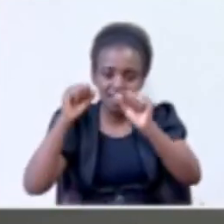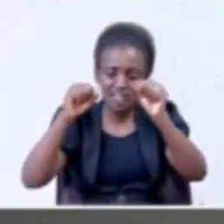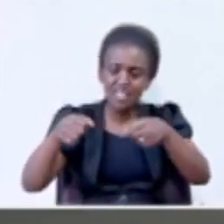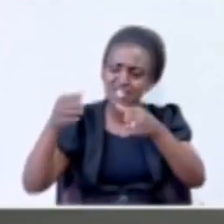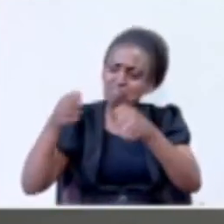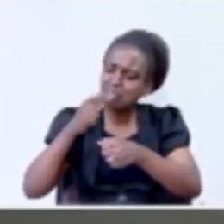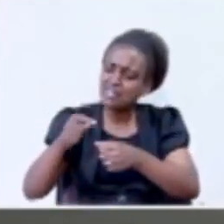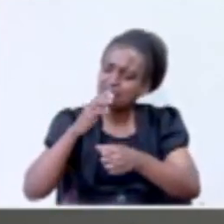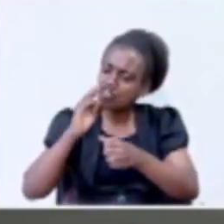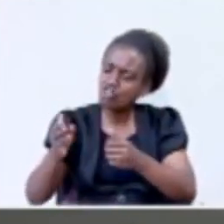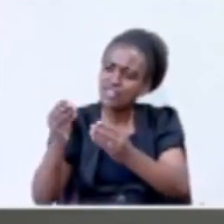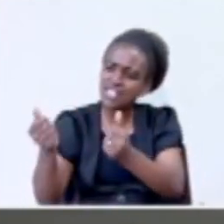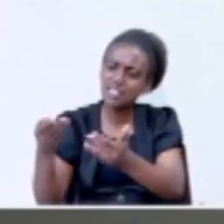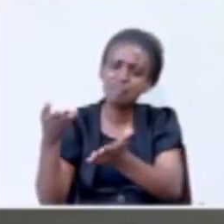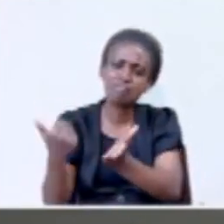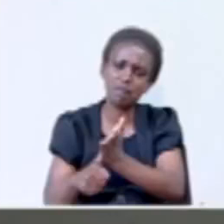this problem.